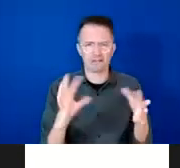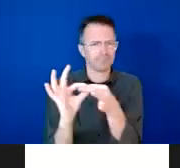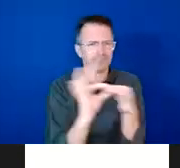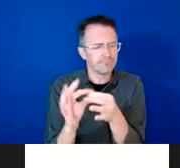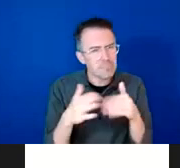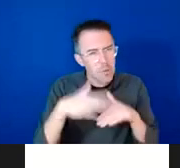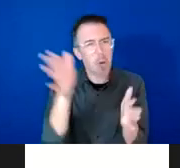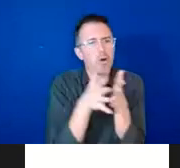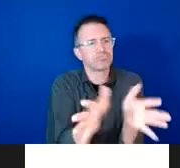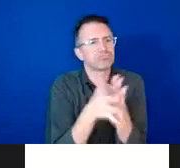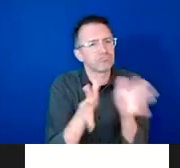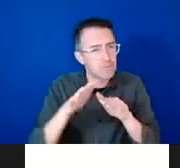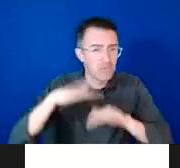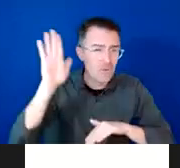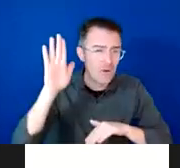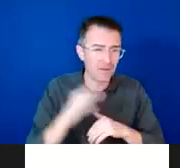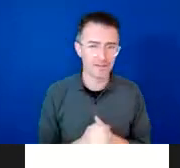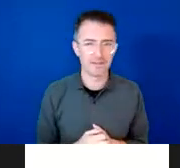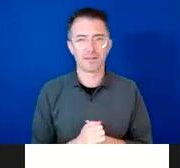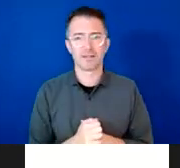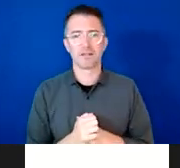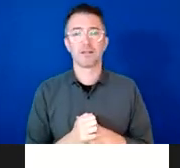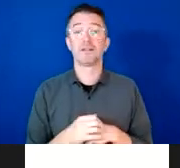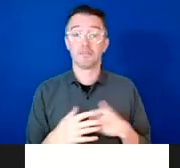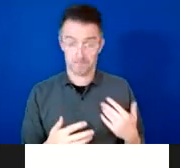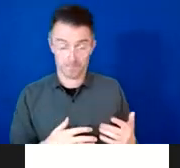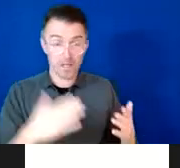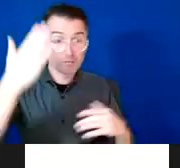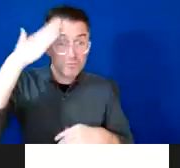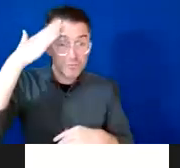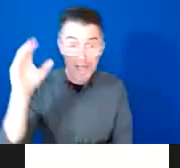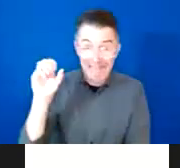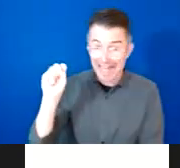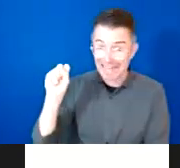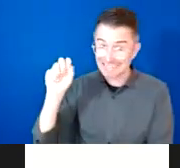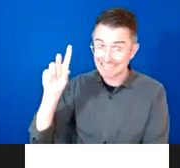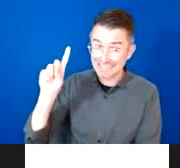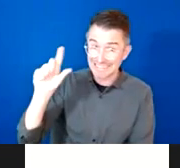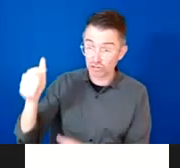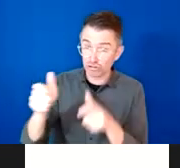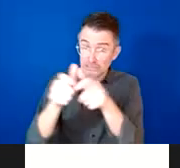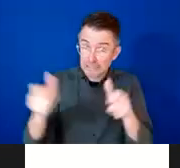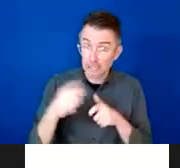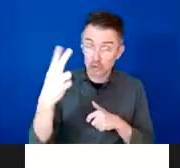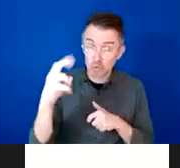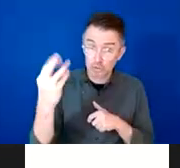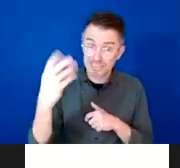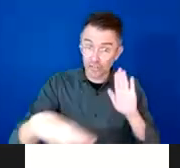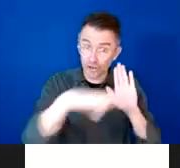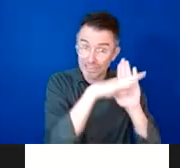sure that every time we're talking about this we are talking about it both in the context of goal 13 on